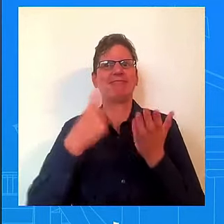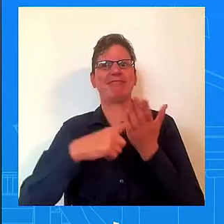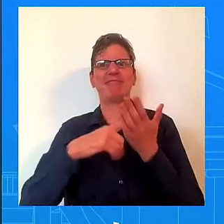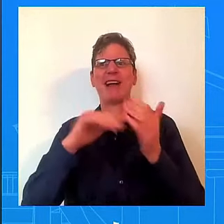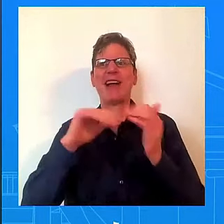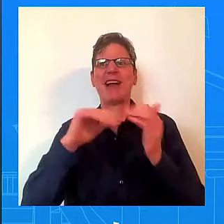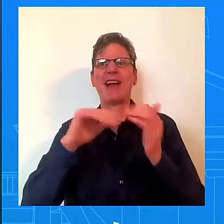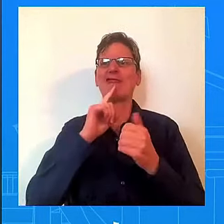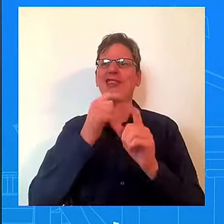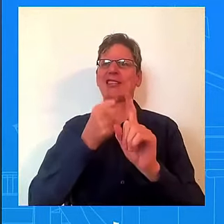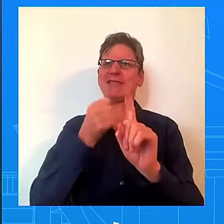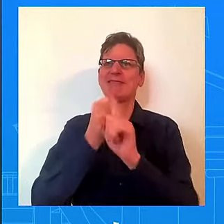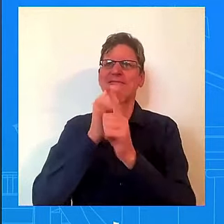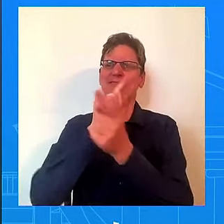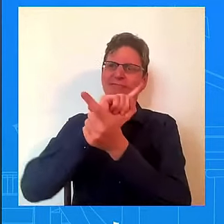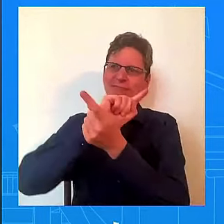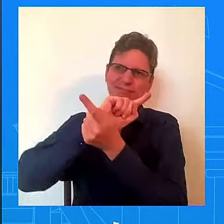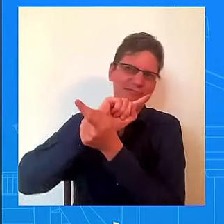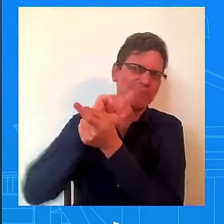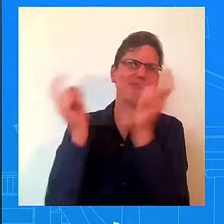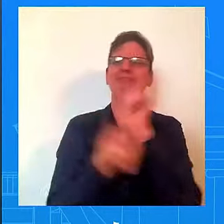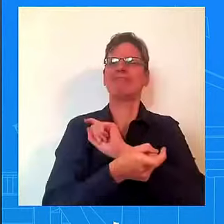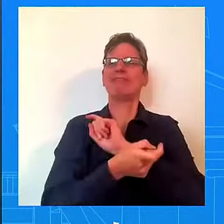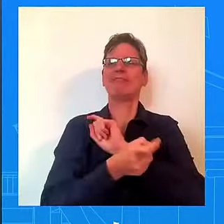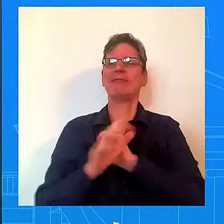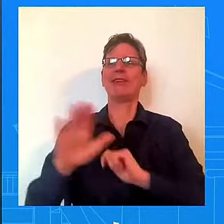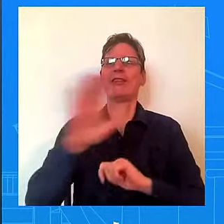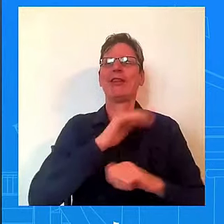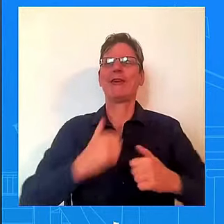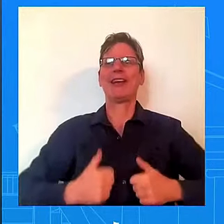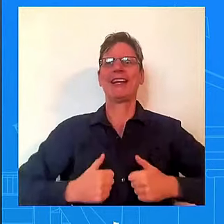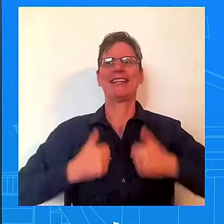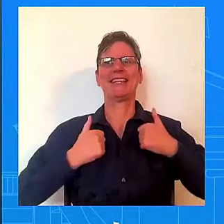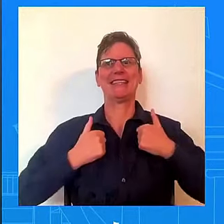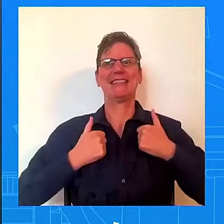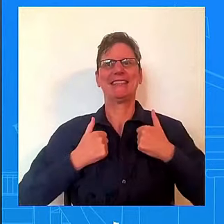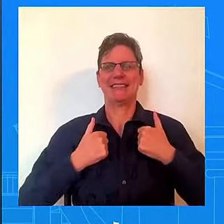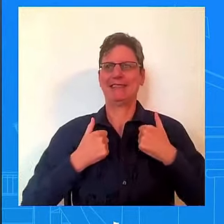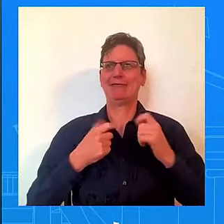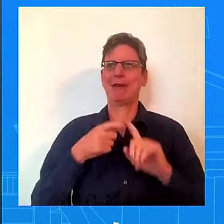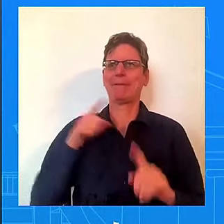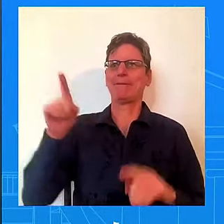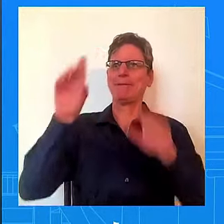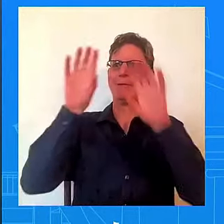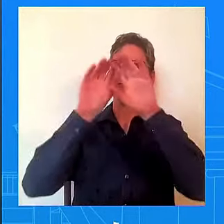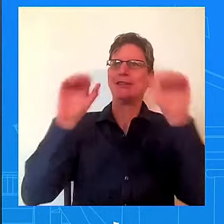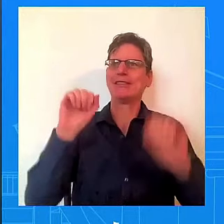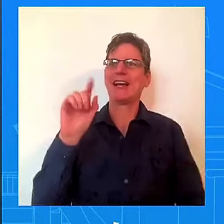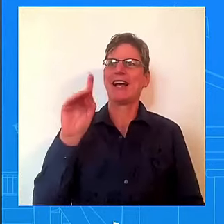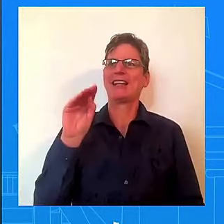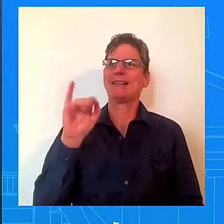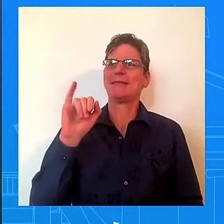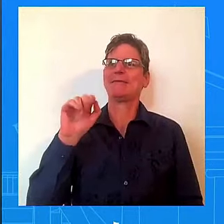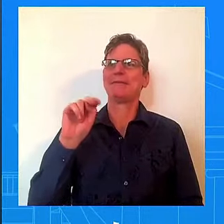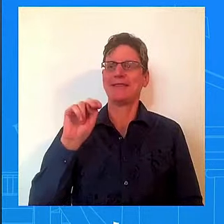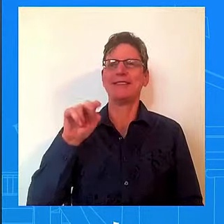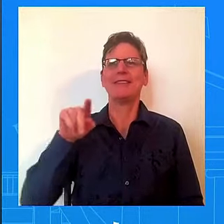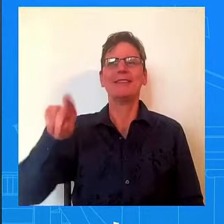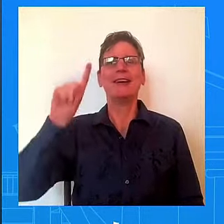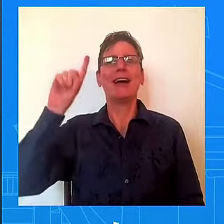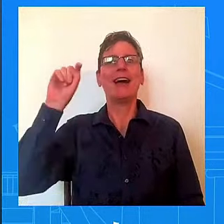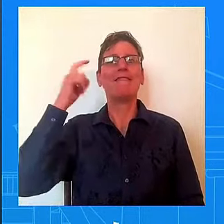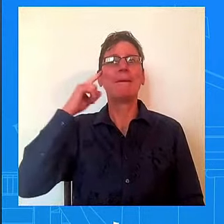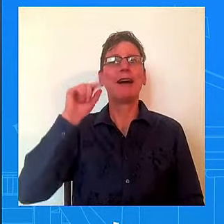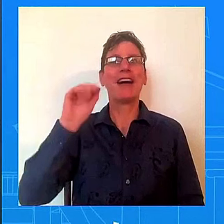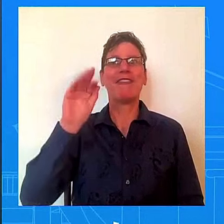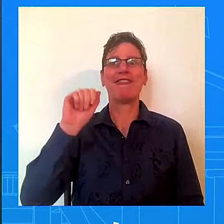of Intergovernmental Affairs, I work closely with state and local elected officials, with union leaders, faith leaders, community leaders. I've